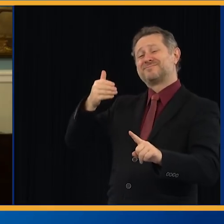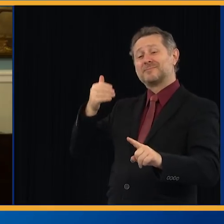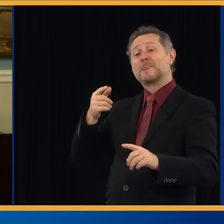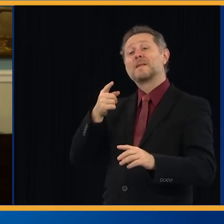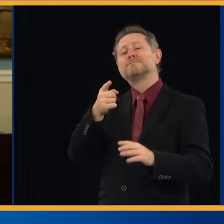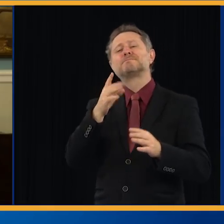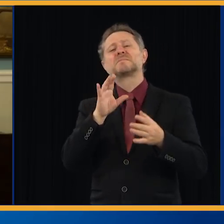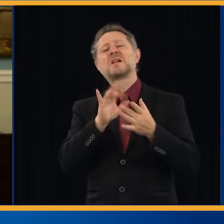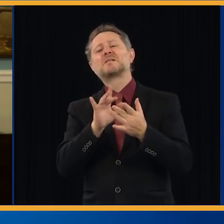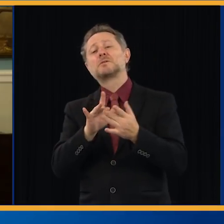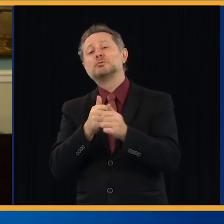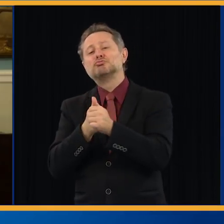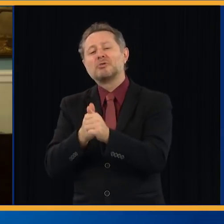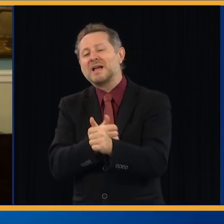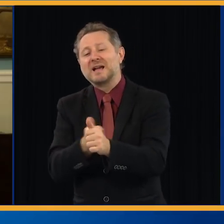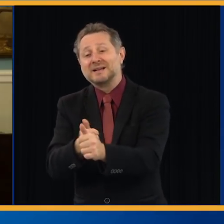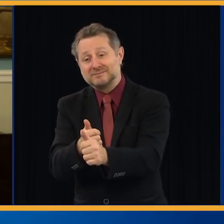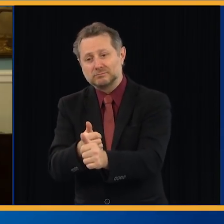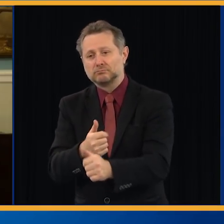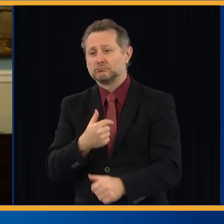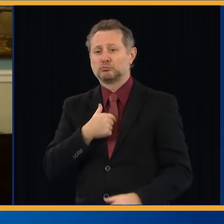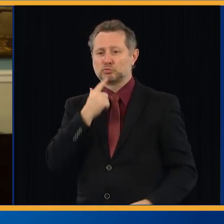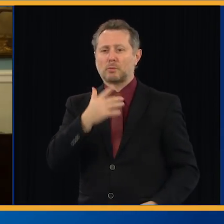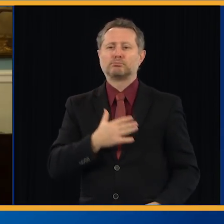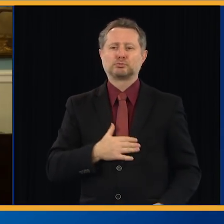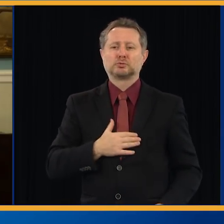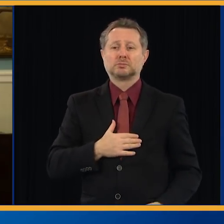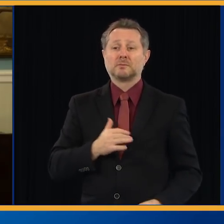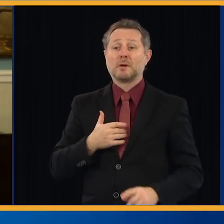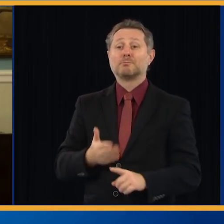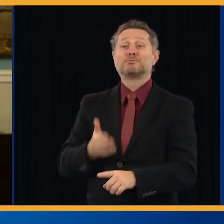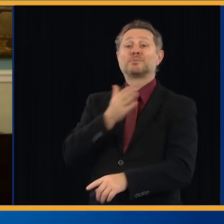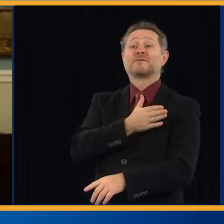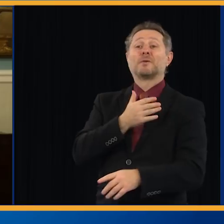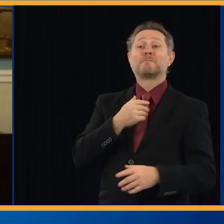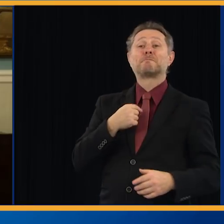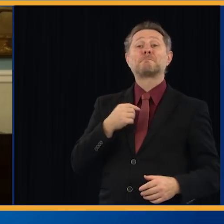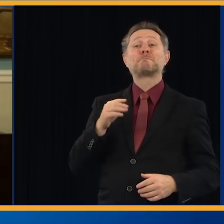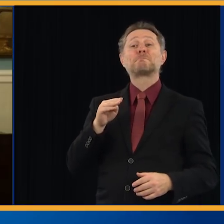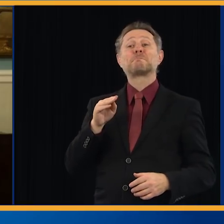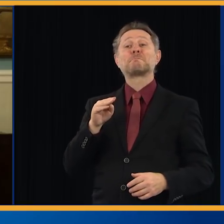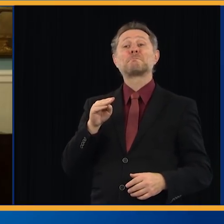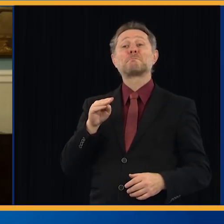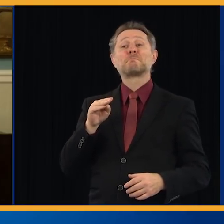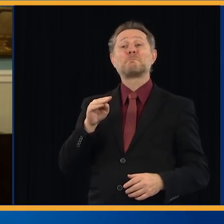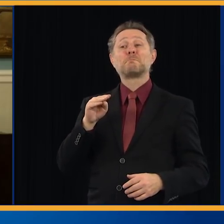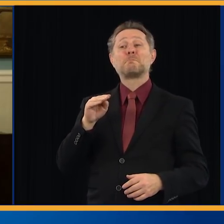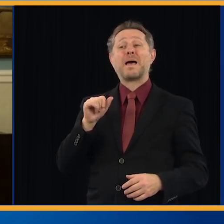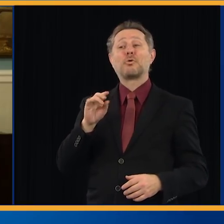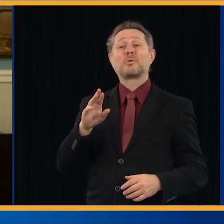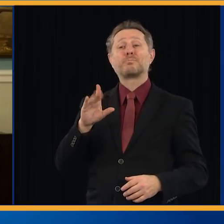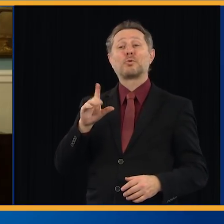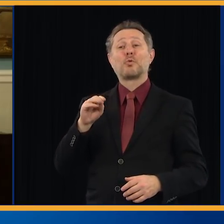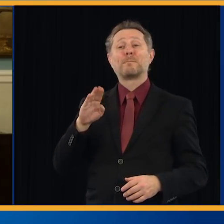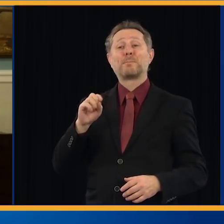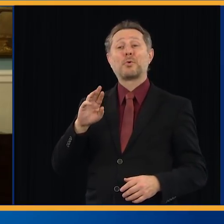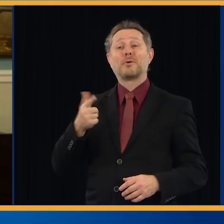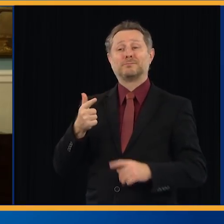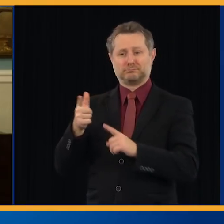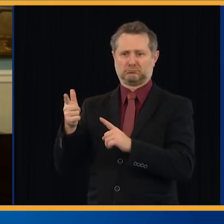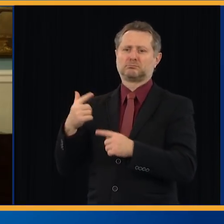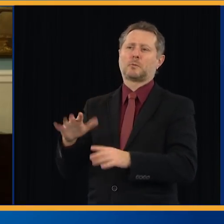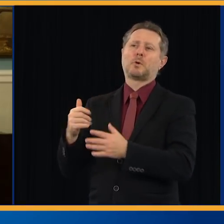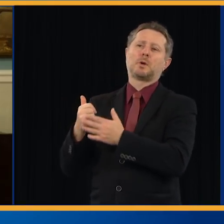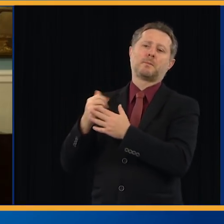that my predecessor, Michael Bloomberg, is stepping up in such a big way for New York City and New York State. And contact